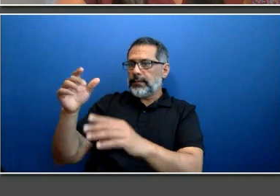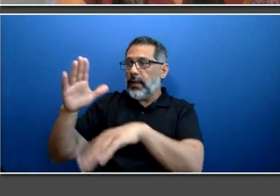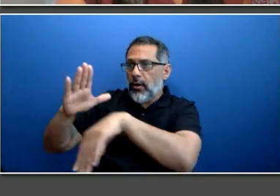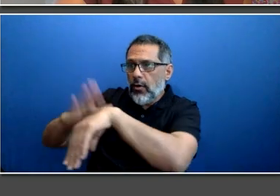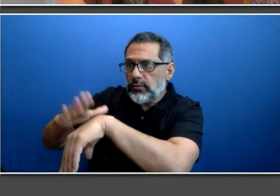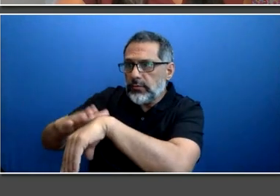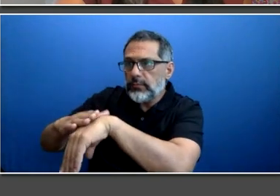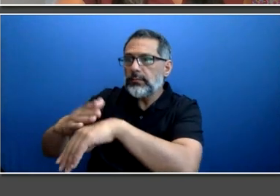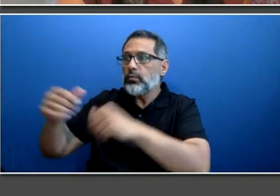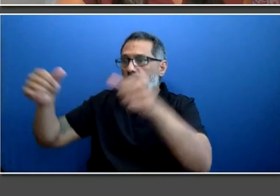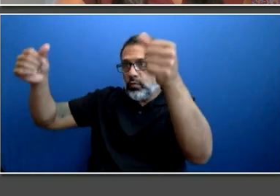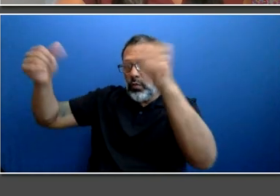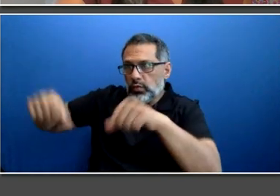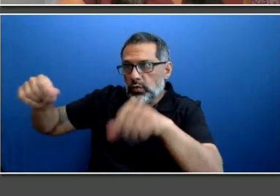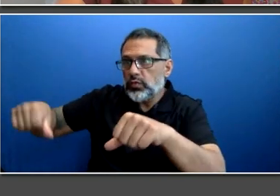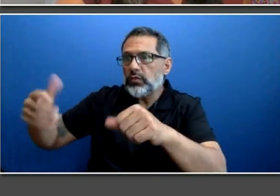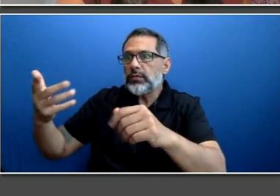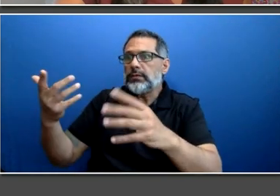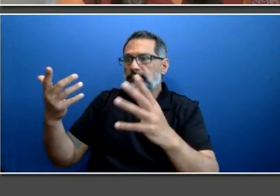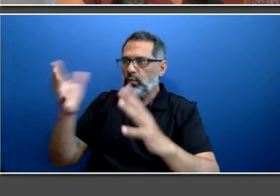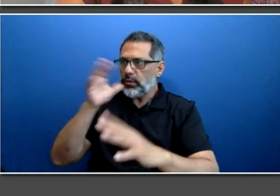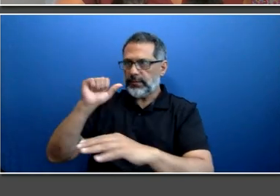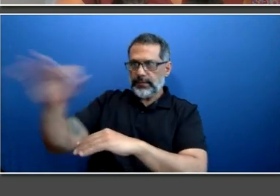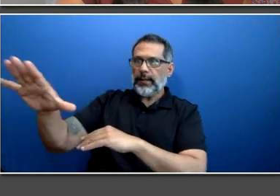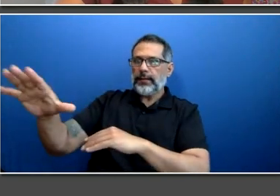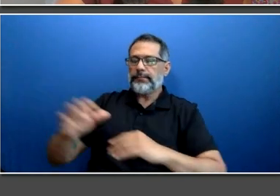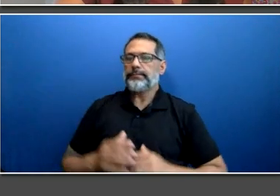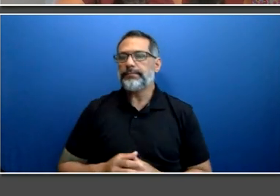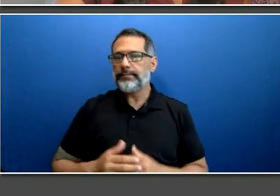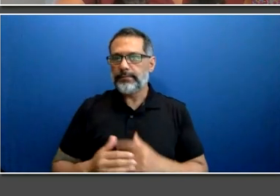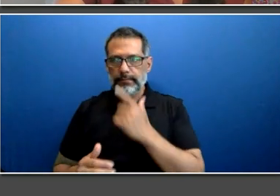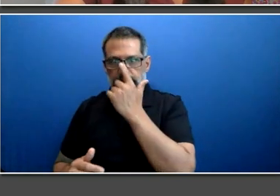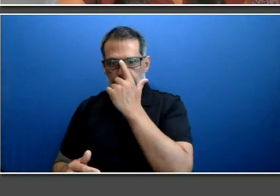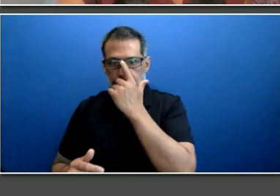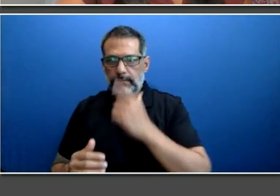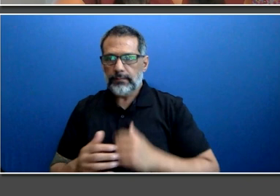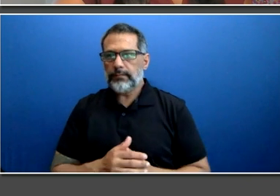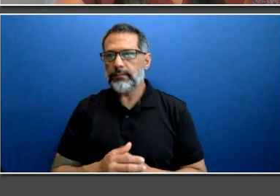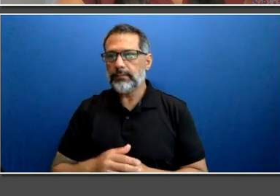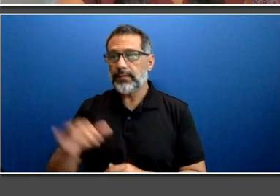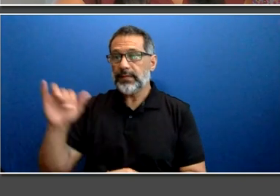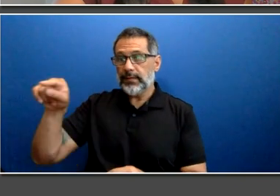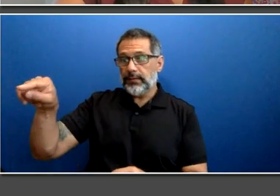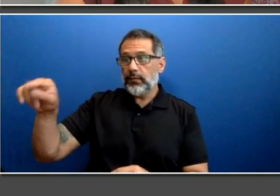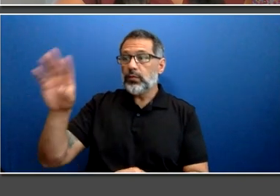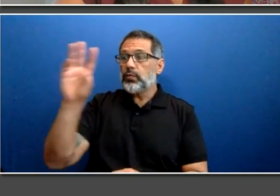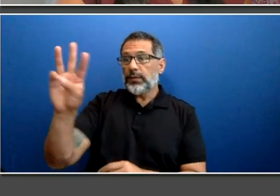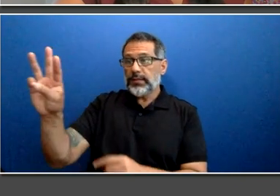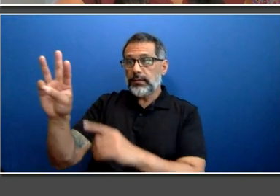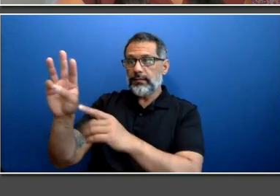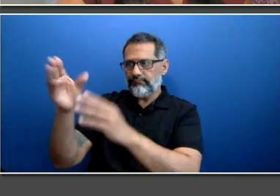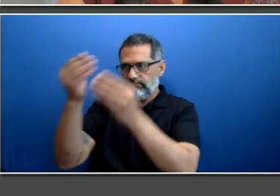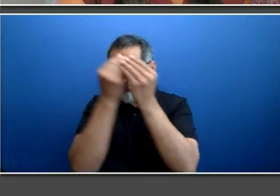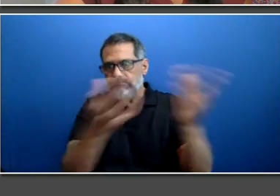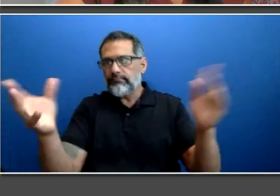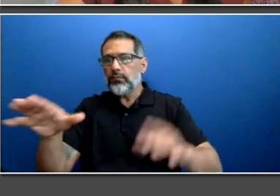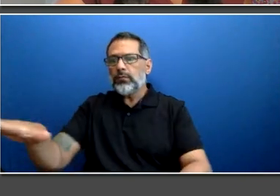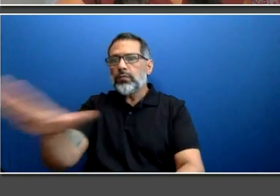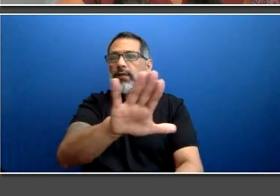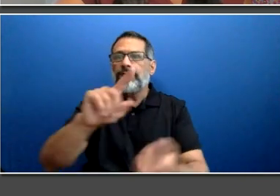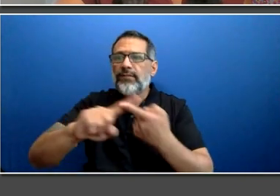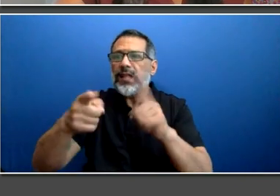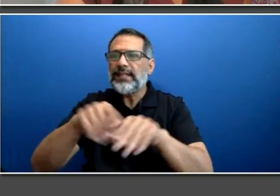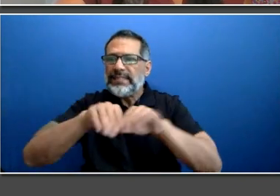Also, I recommend that you share this link with friends, your family, people in your network, people in your